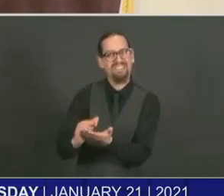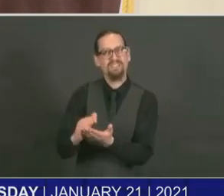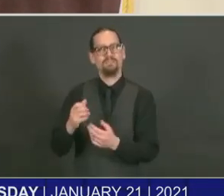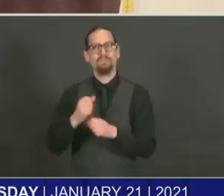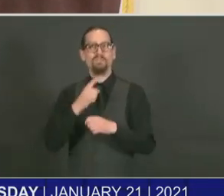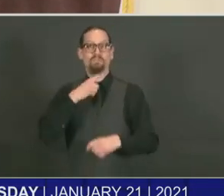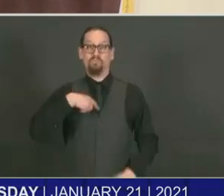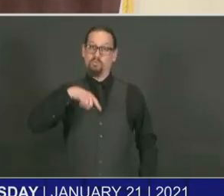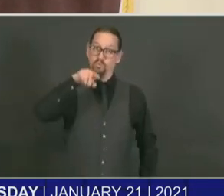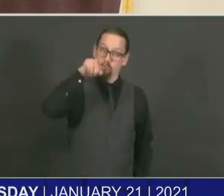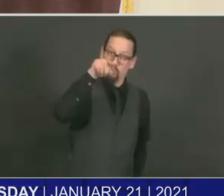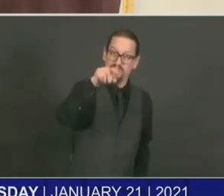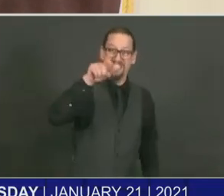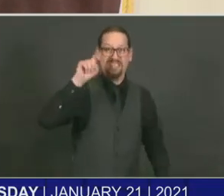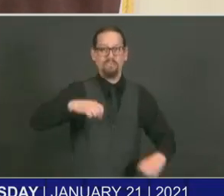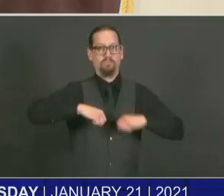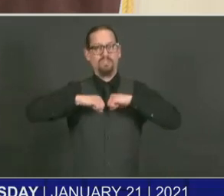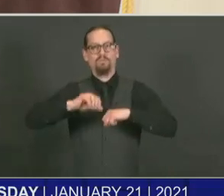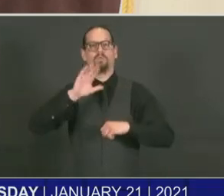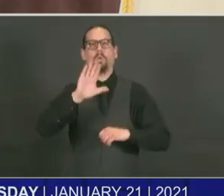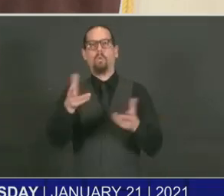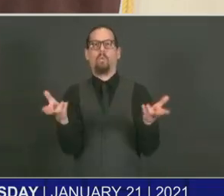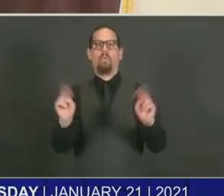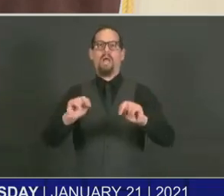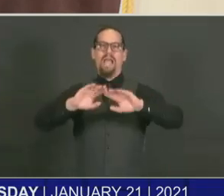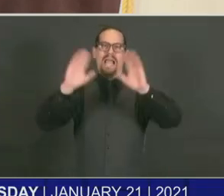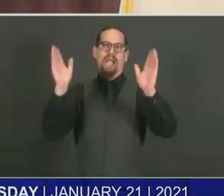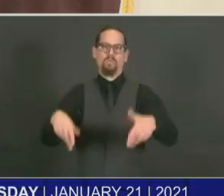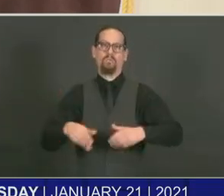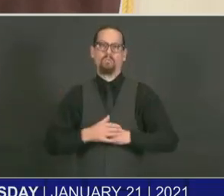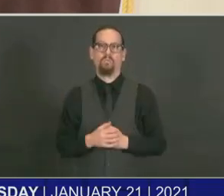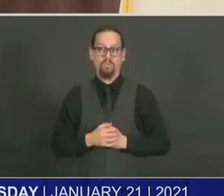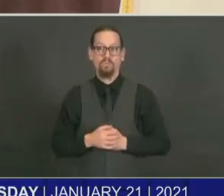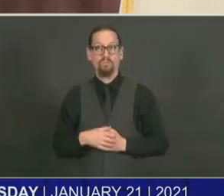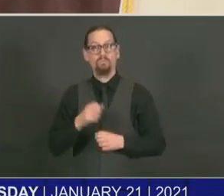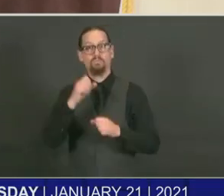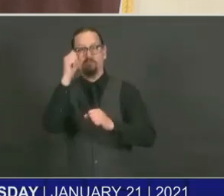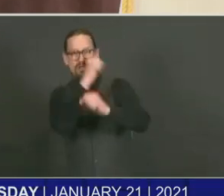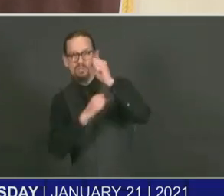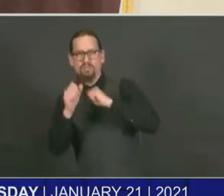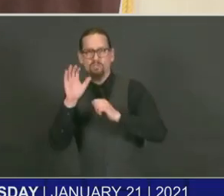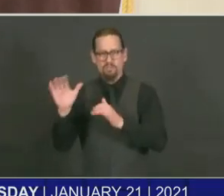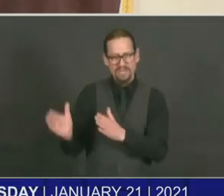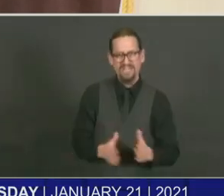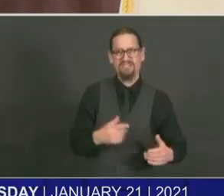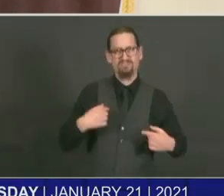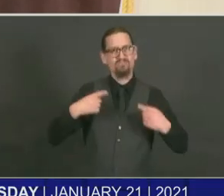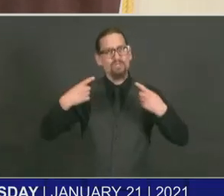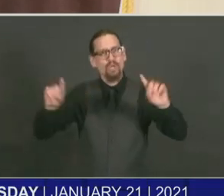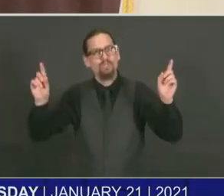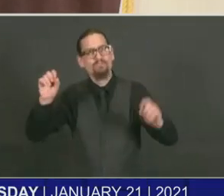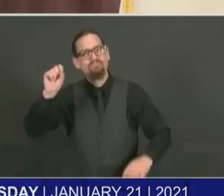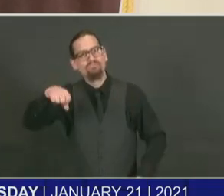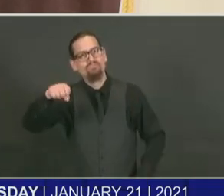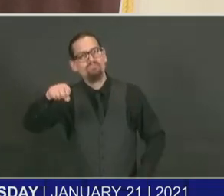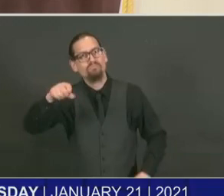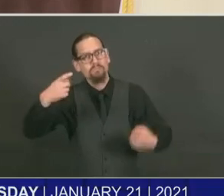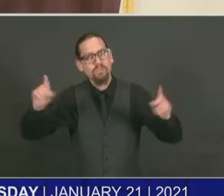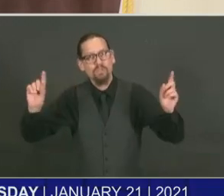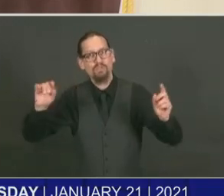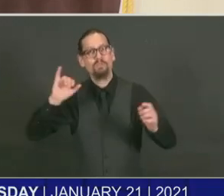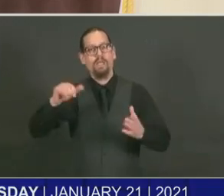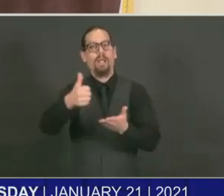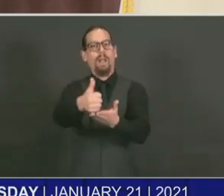Those strategies are working, and we hope that it will help us withstand what is left to come through the remainder of this